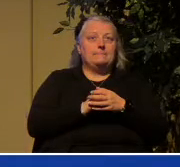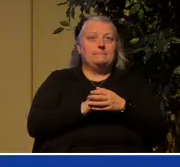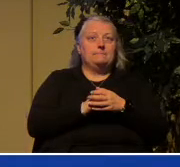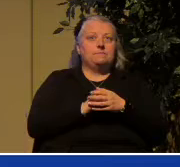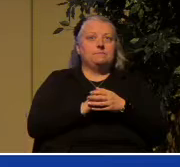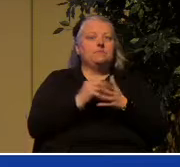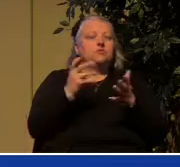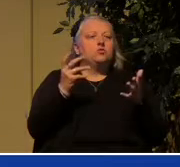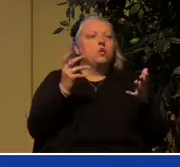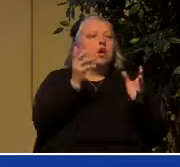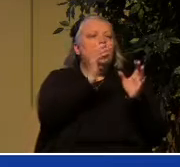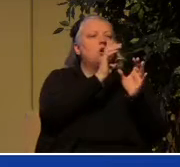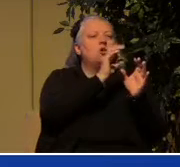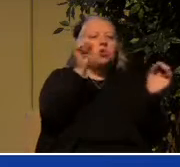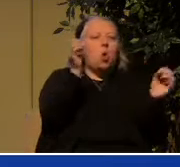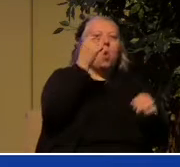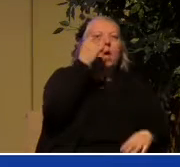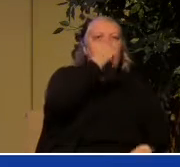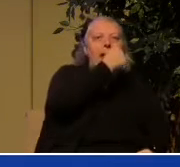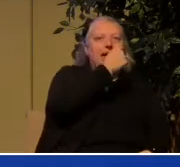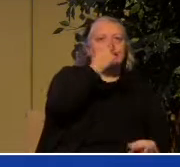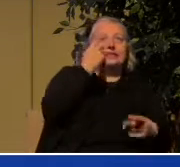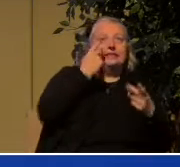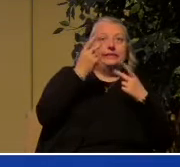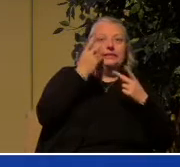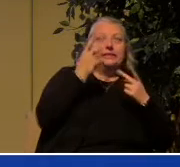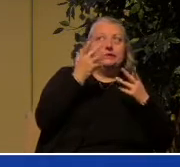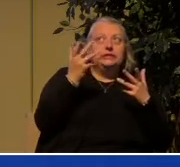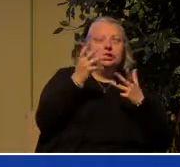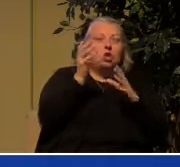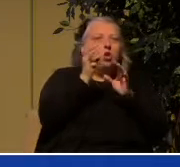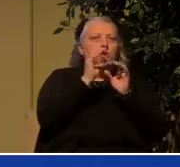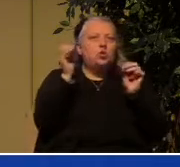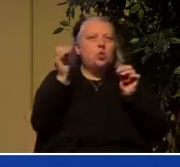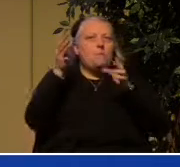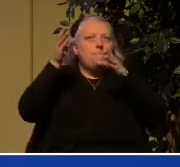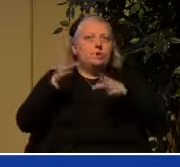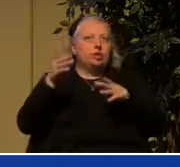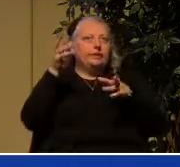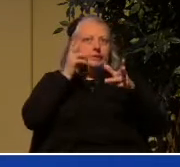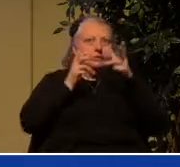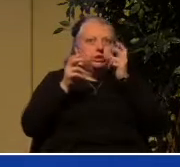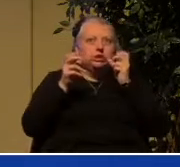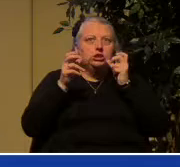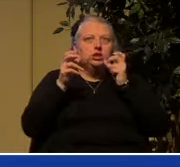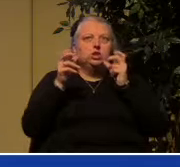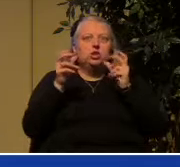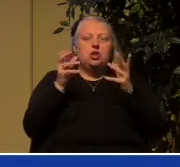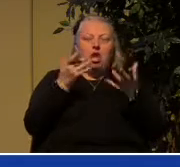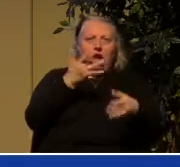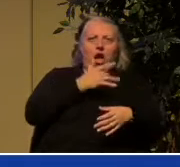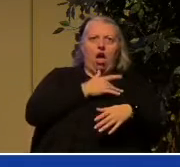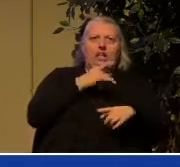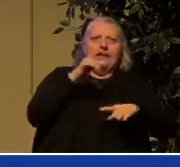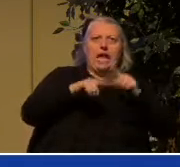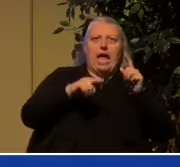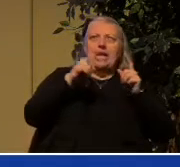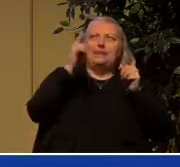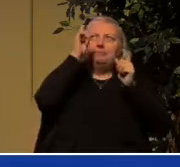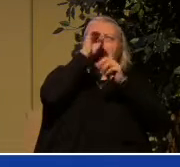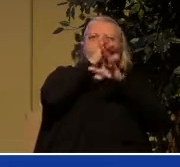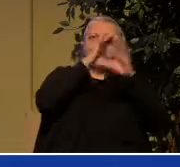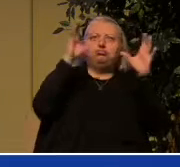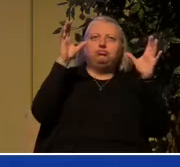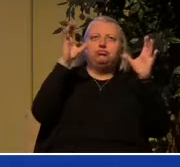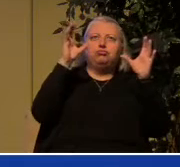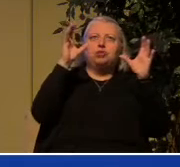What no eye has seen nor ear heard nor the heart of man conceived what God has prepared for